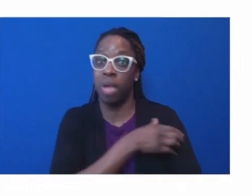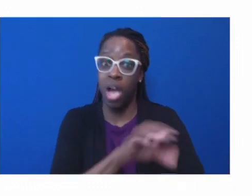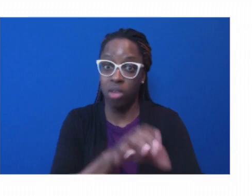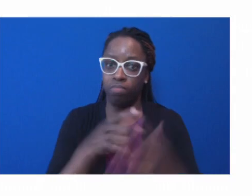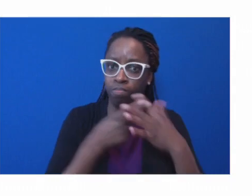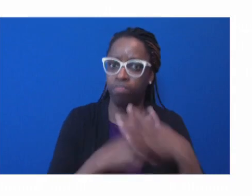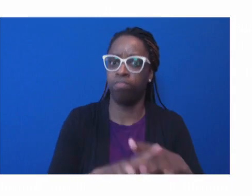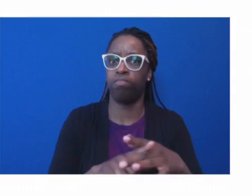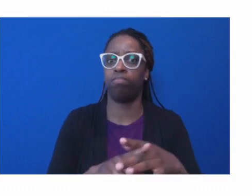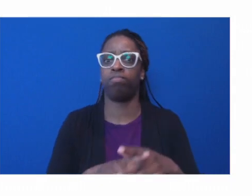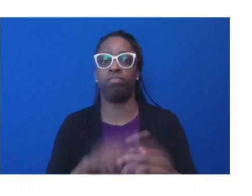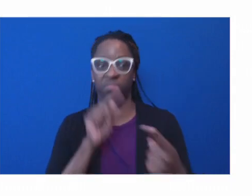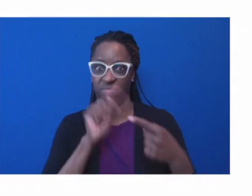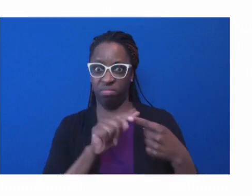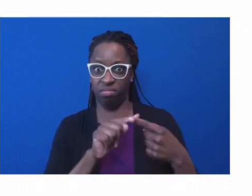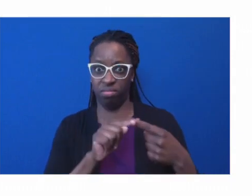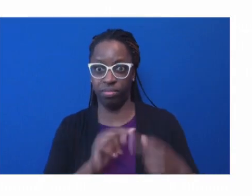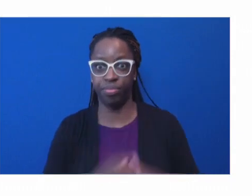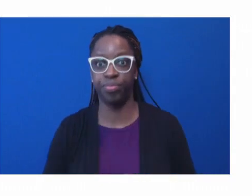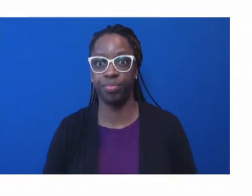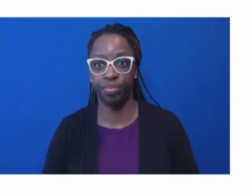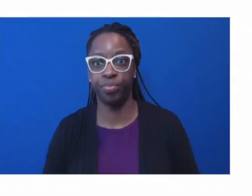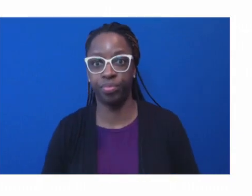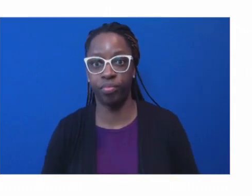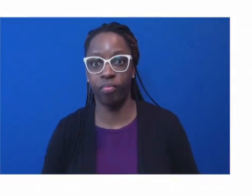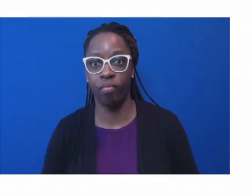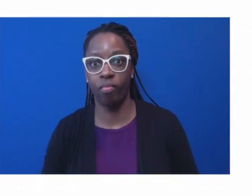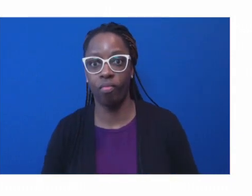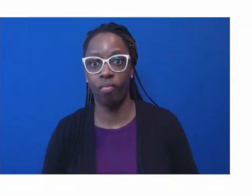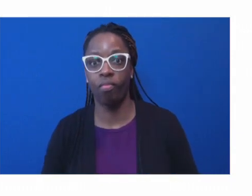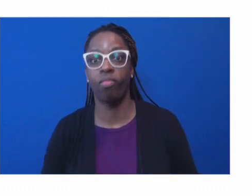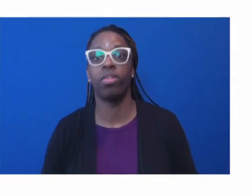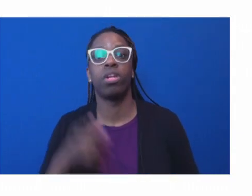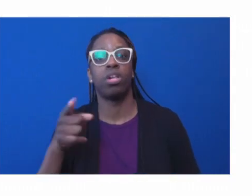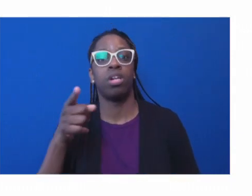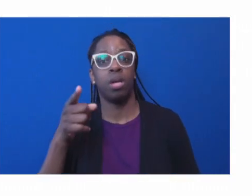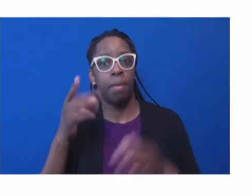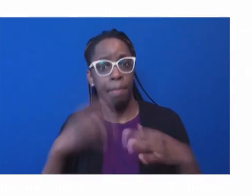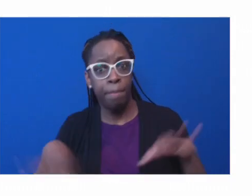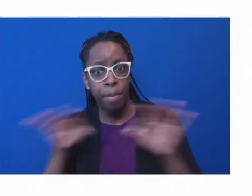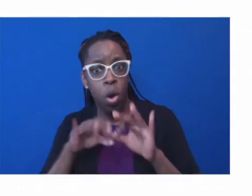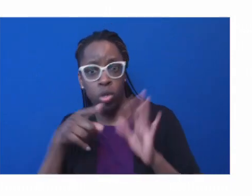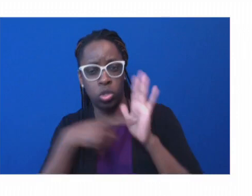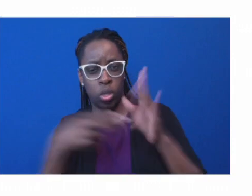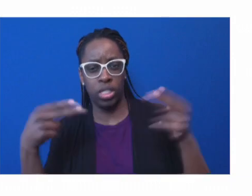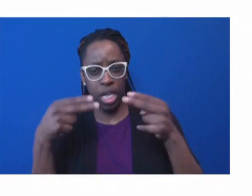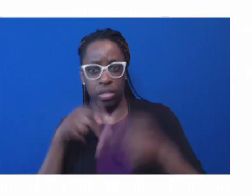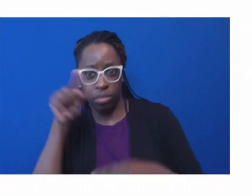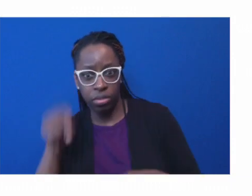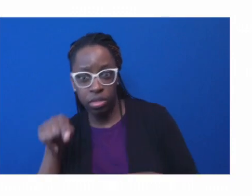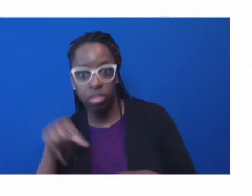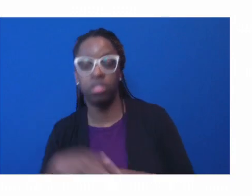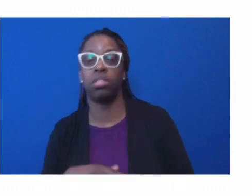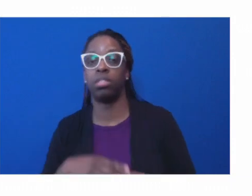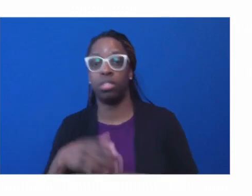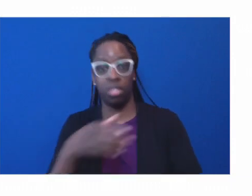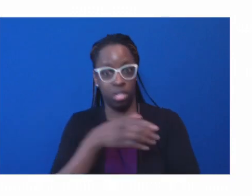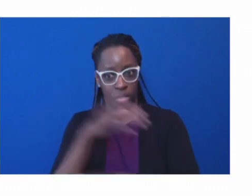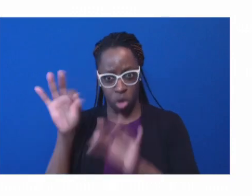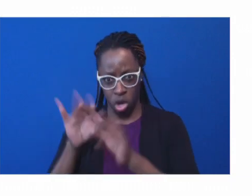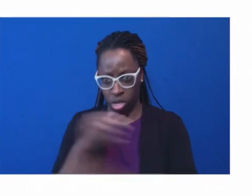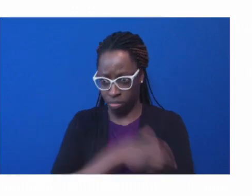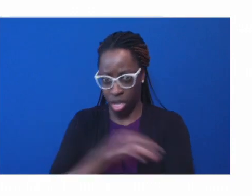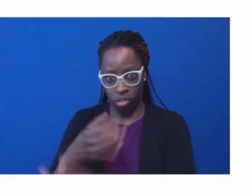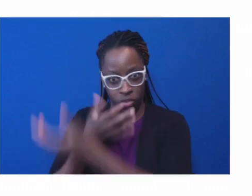uh, ask them to help us get, uh, trust back in for individuals to be vaccinated. And certainly it's one thing to talk